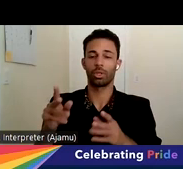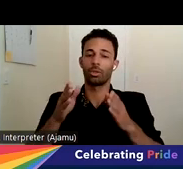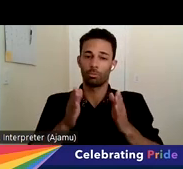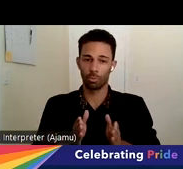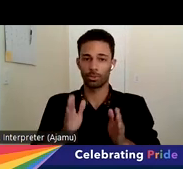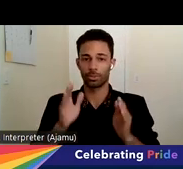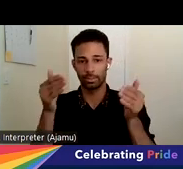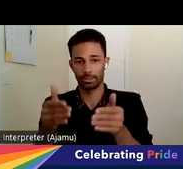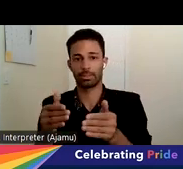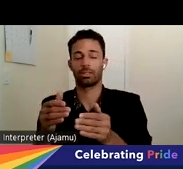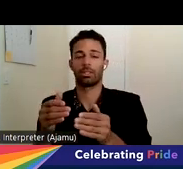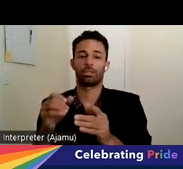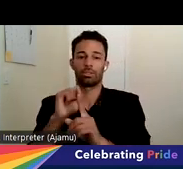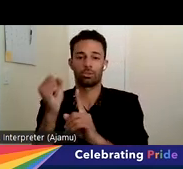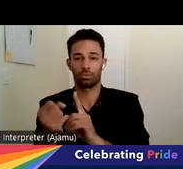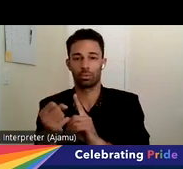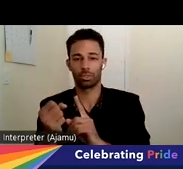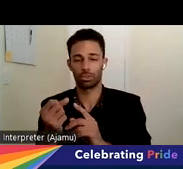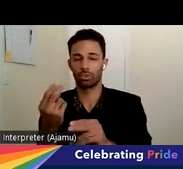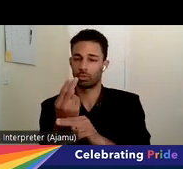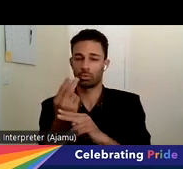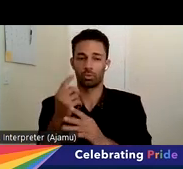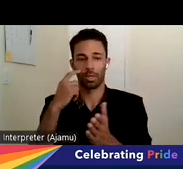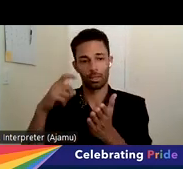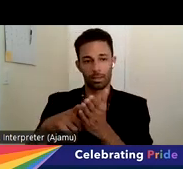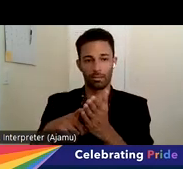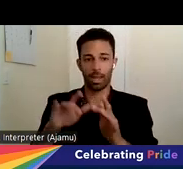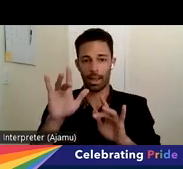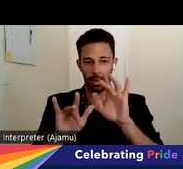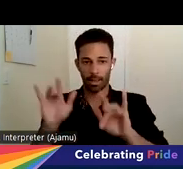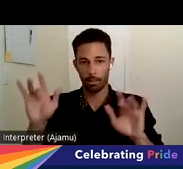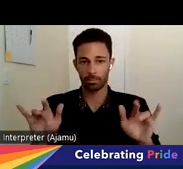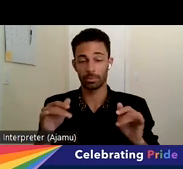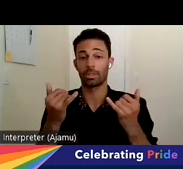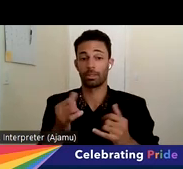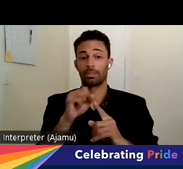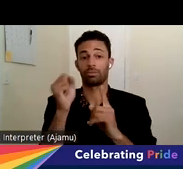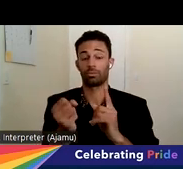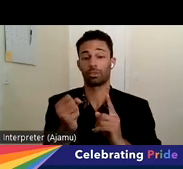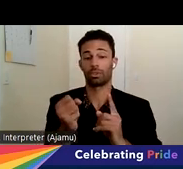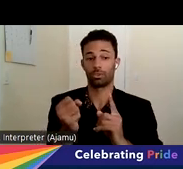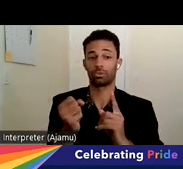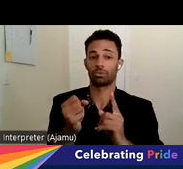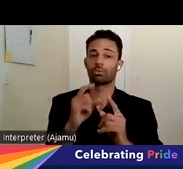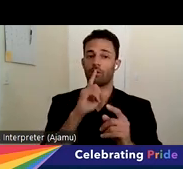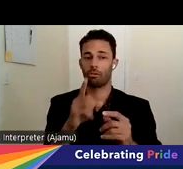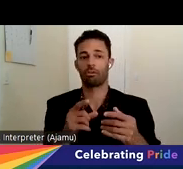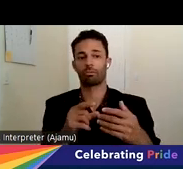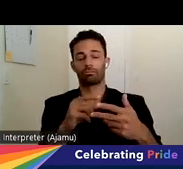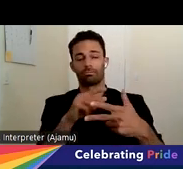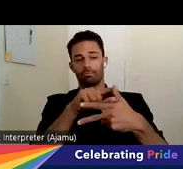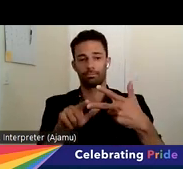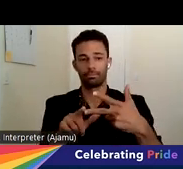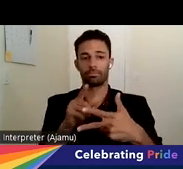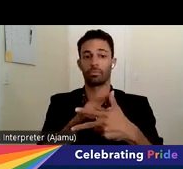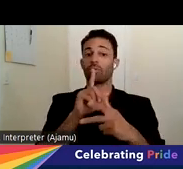were used to identify gaps. And these scenarios in particular are what you see bulleted here. These are reports of